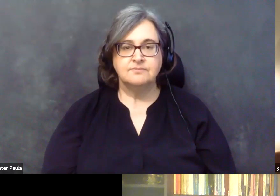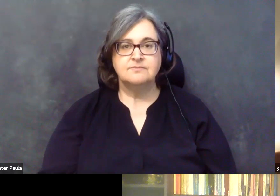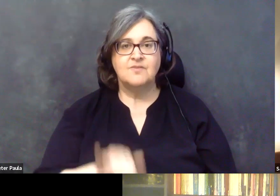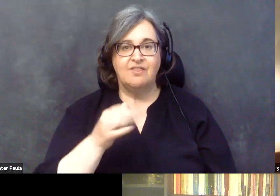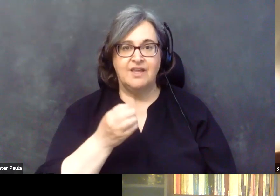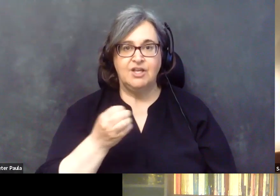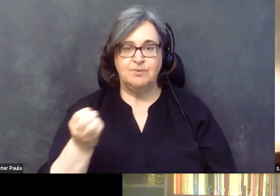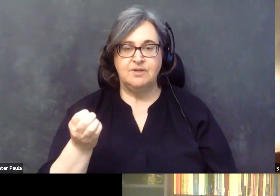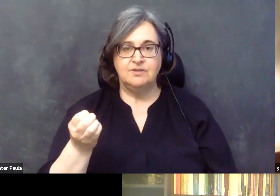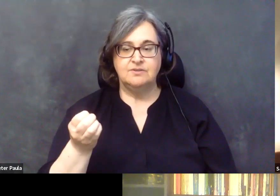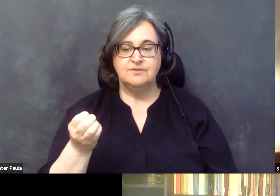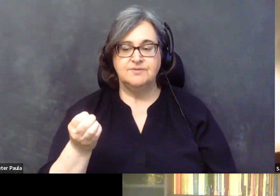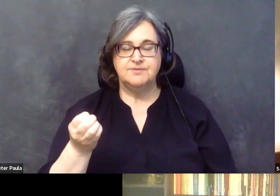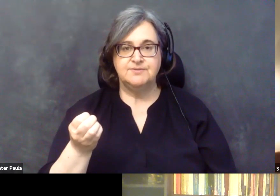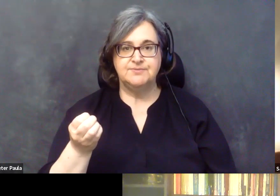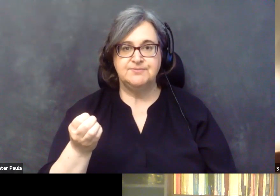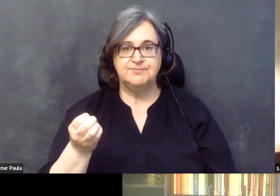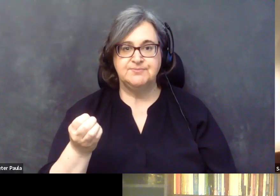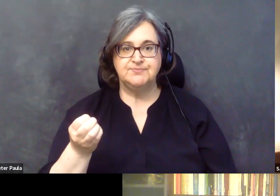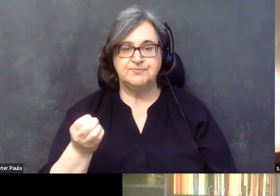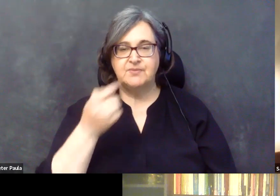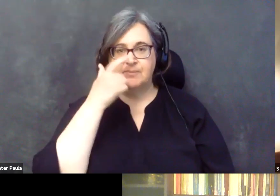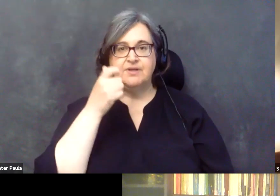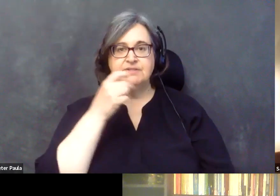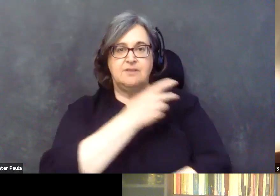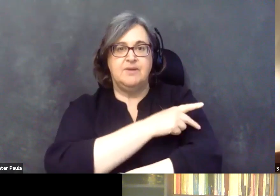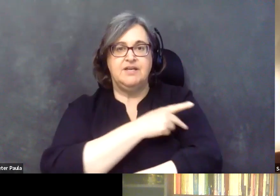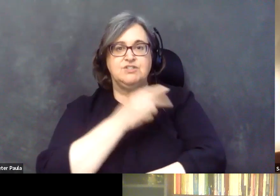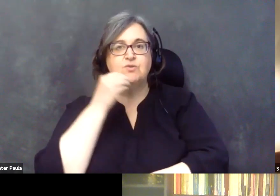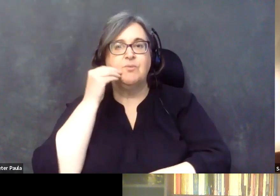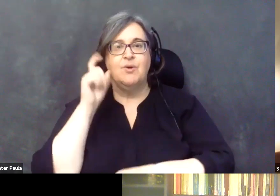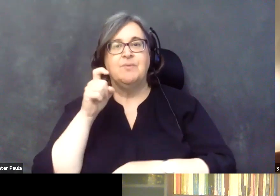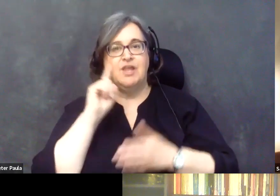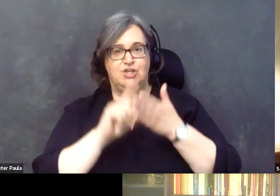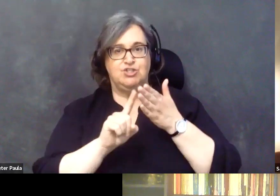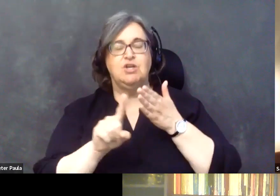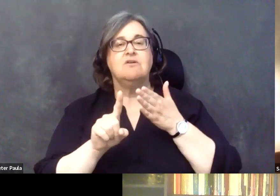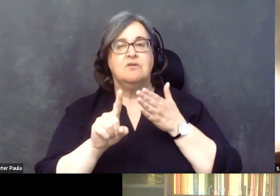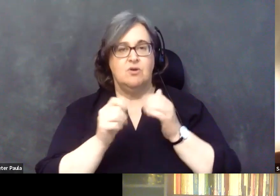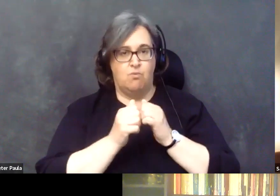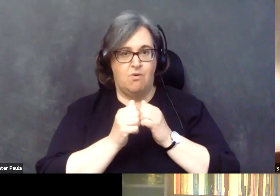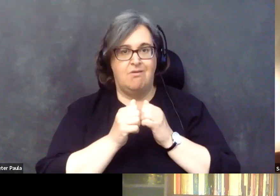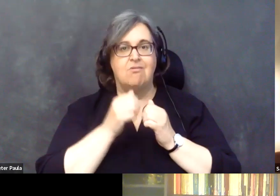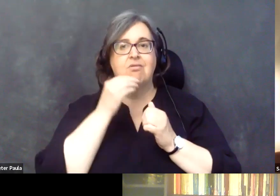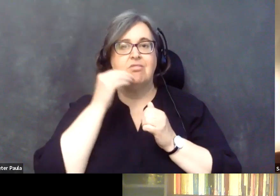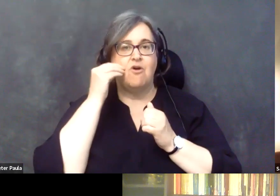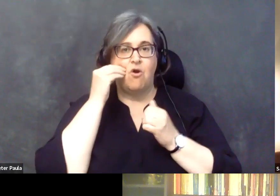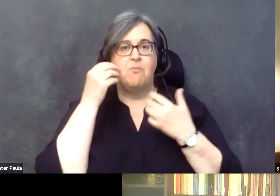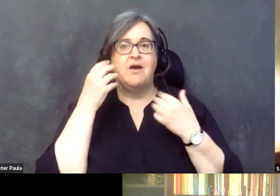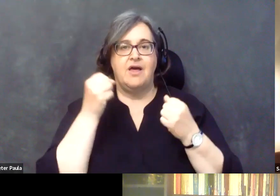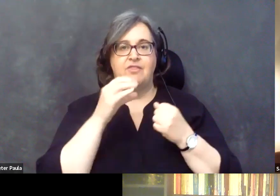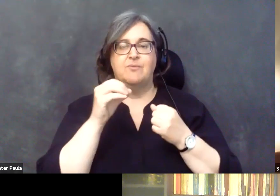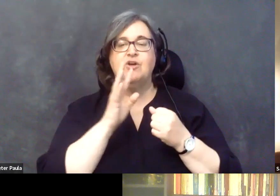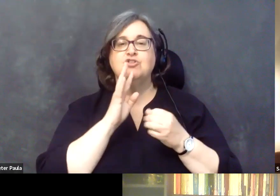because the patient is at home, they need to check with the home health company and, and talk about the